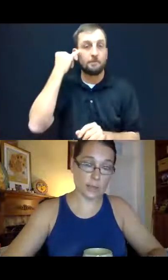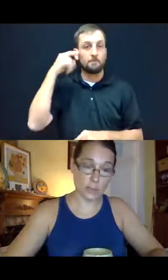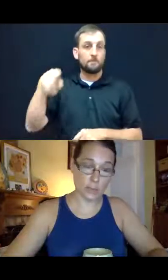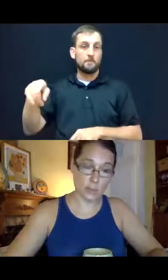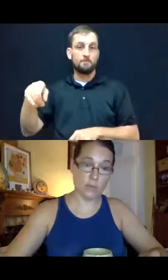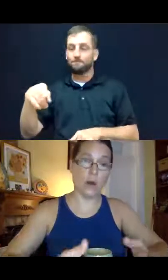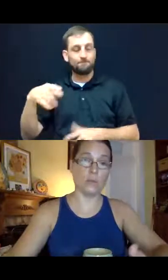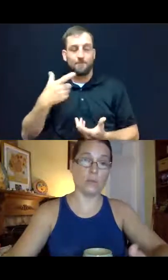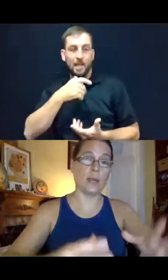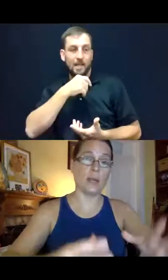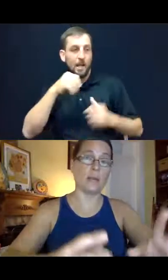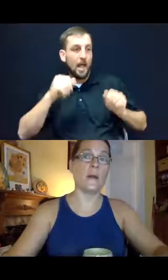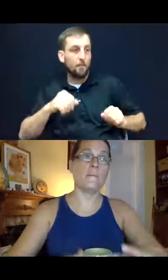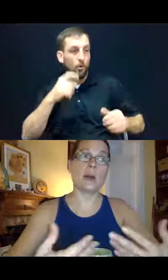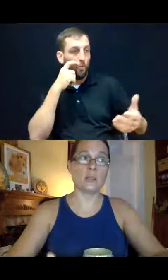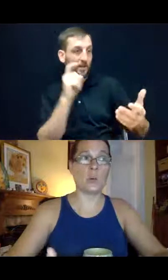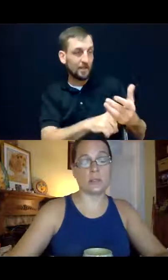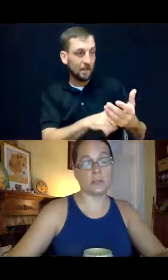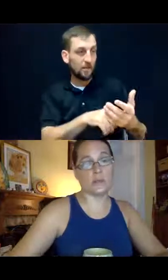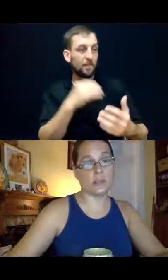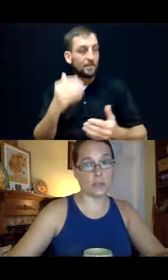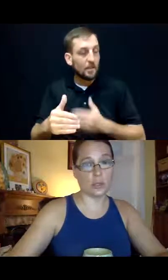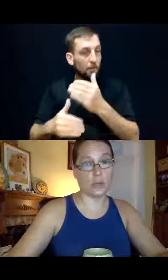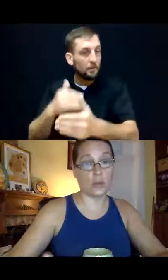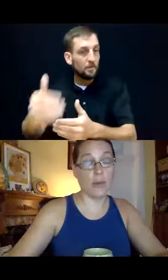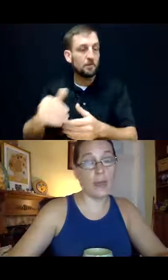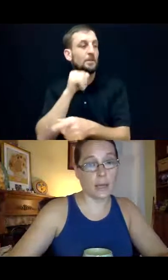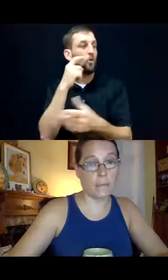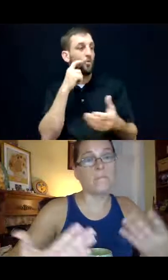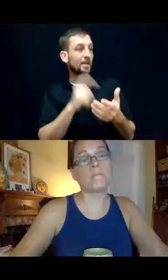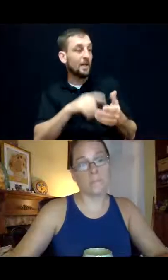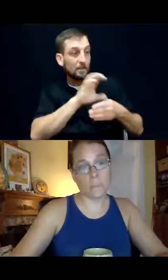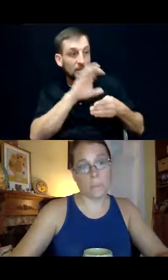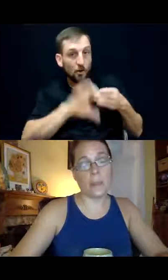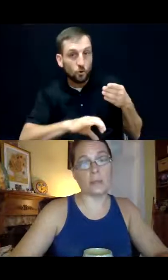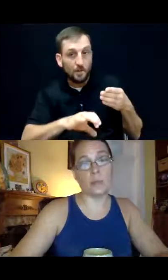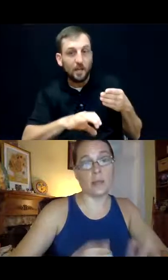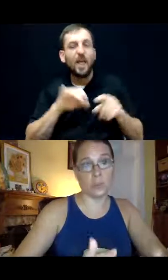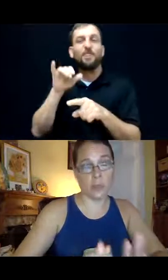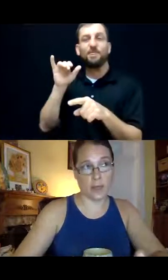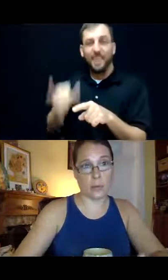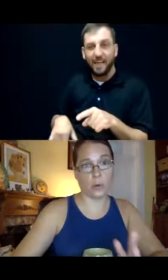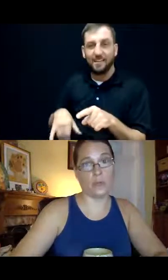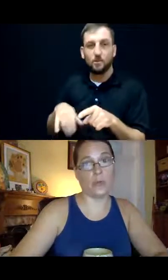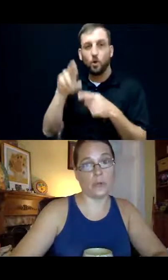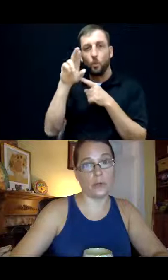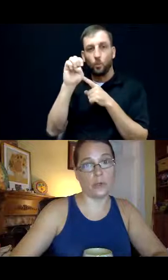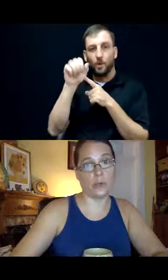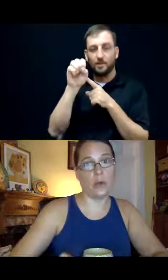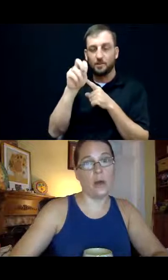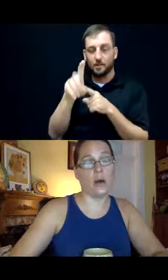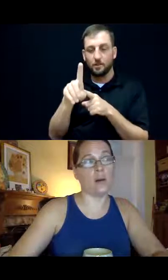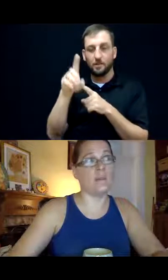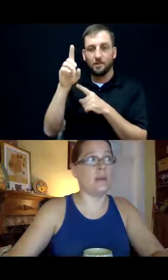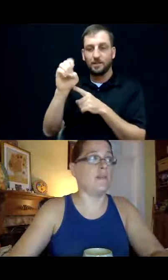the steps involved and the consequences of the decision that they're making, that's, that's what that portion refers to.